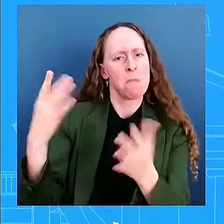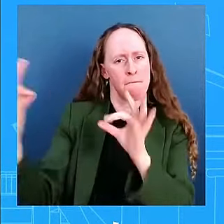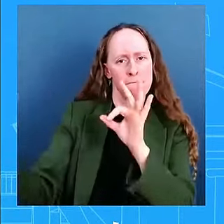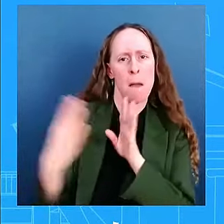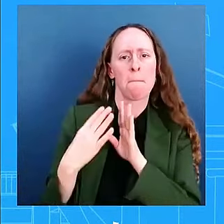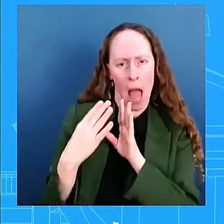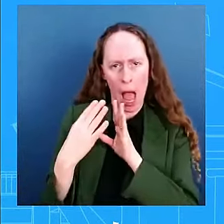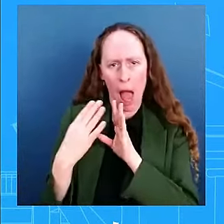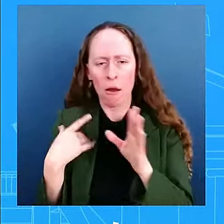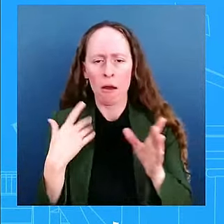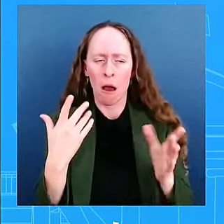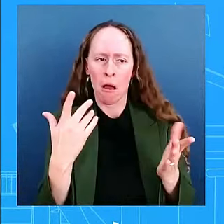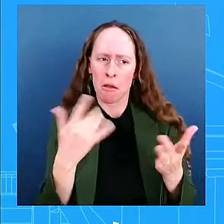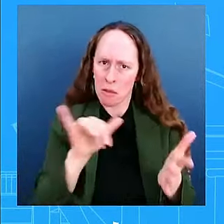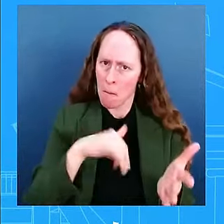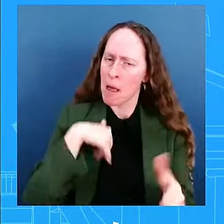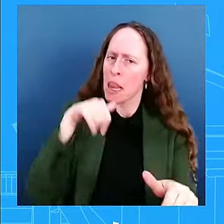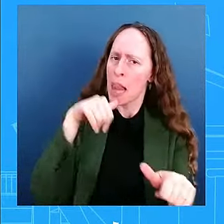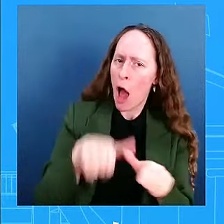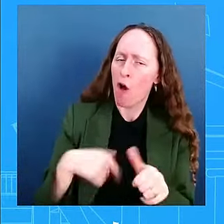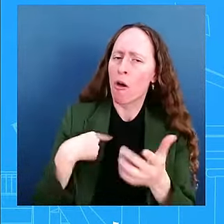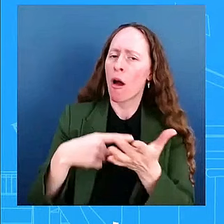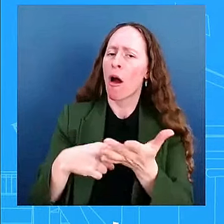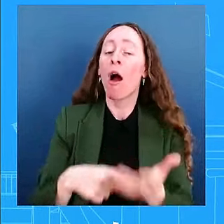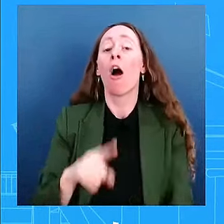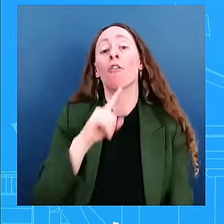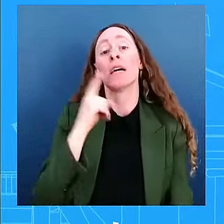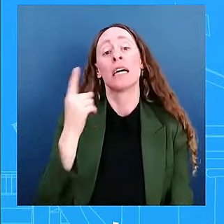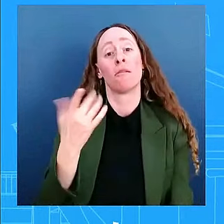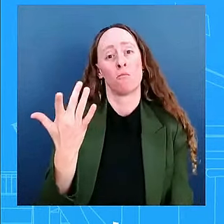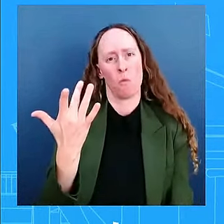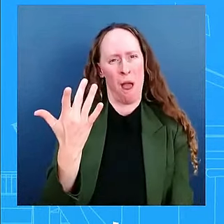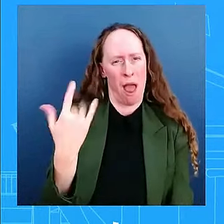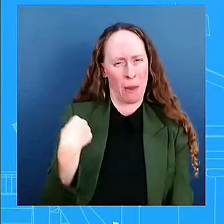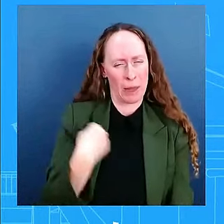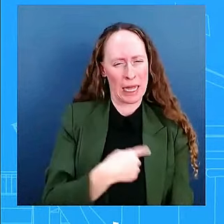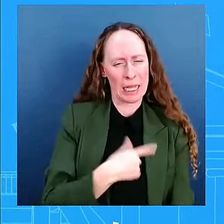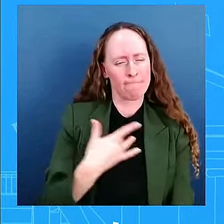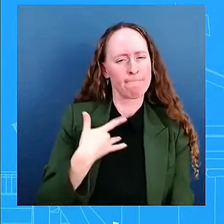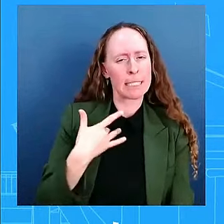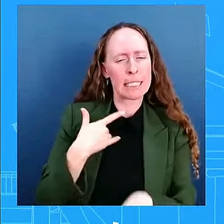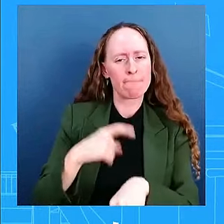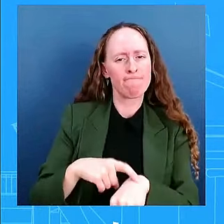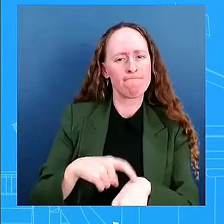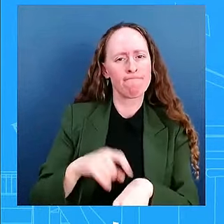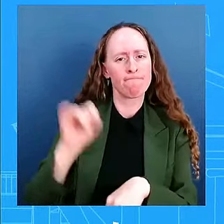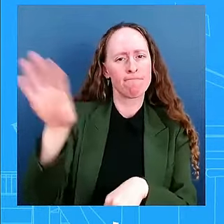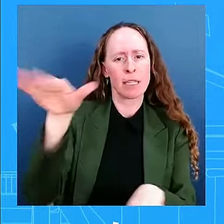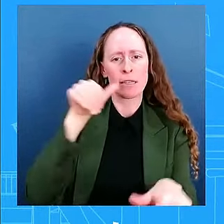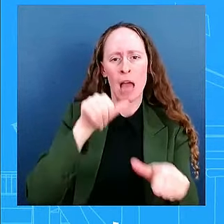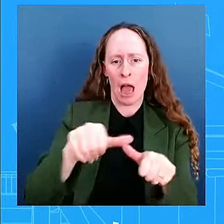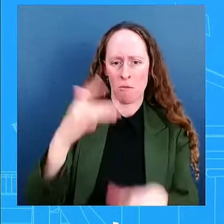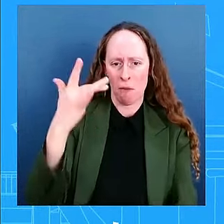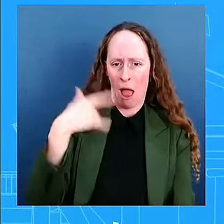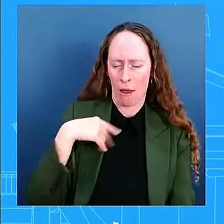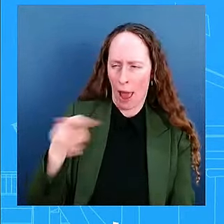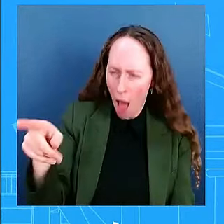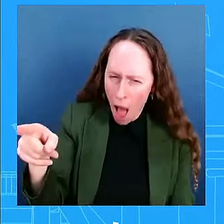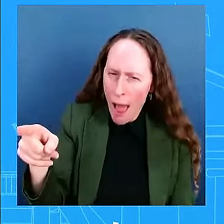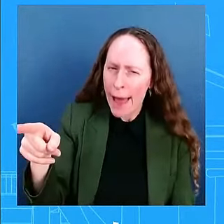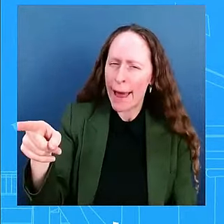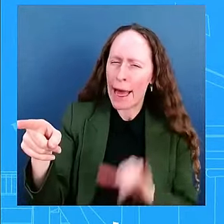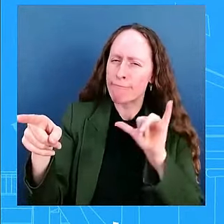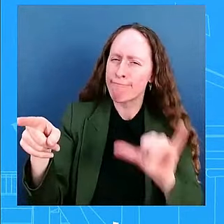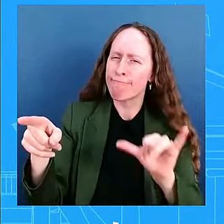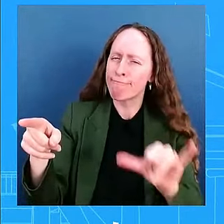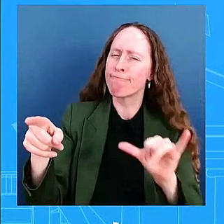trigger, the reason why we're doing this is we have seen a decrease in aid, in very important critical aid into Gaza. And so